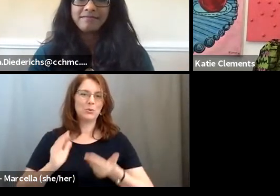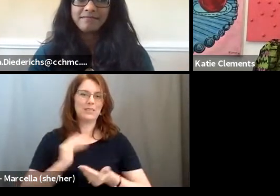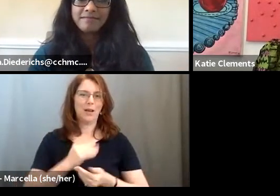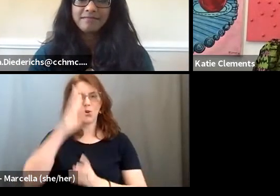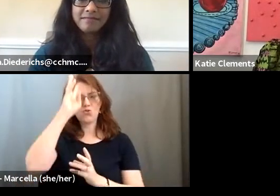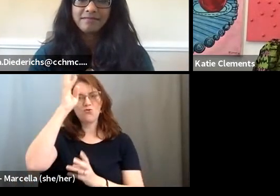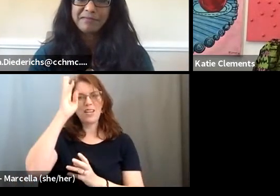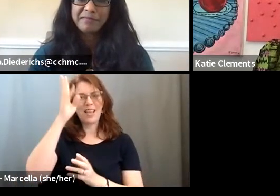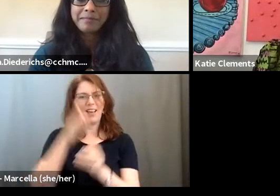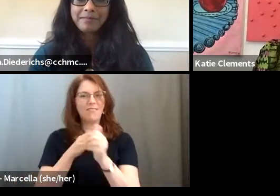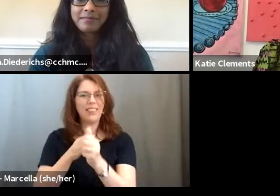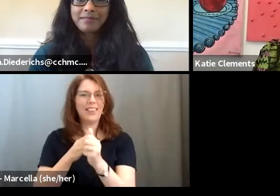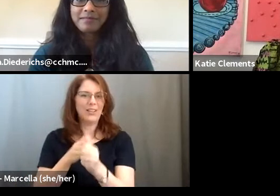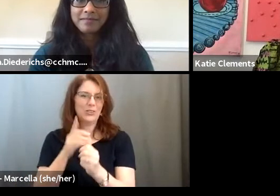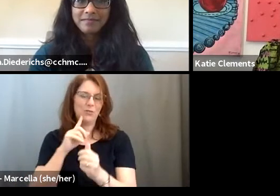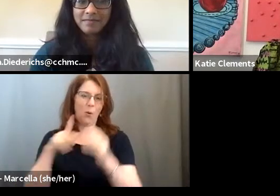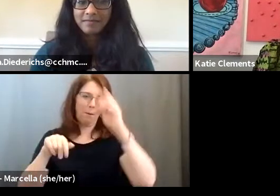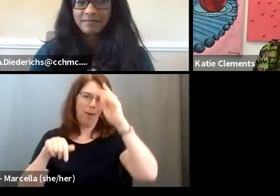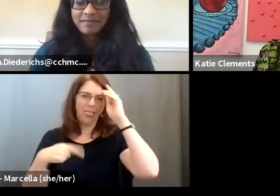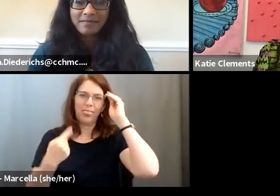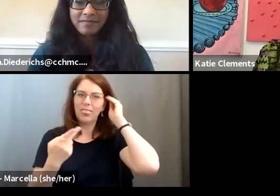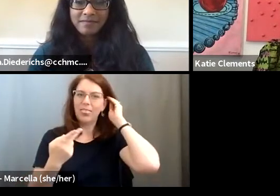leaders for the Path to Creative Director.